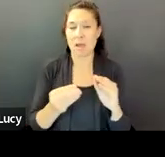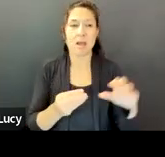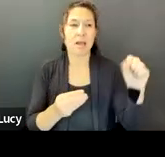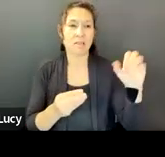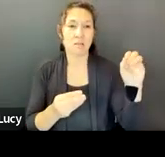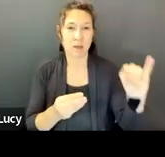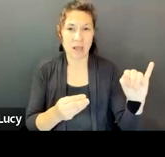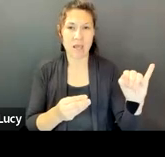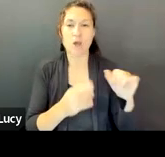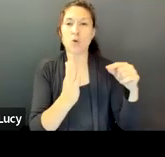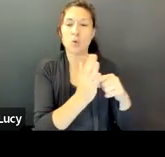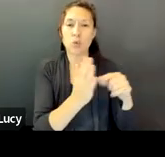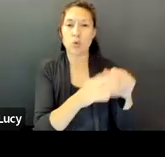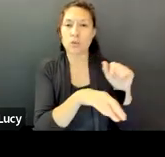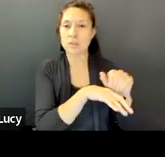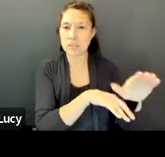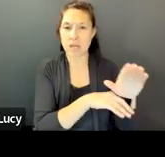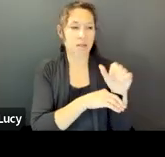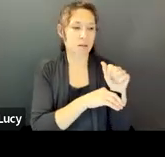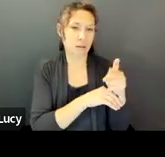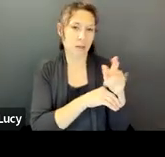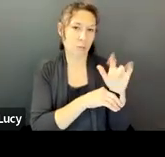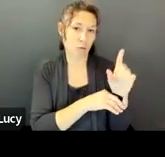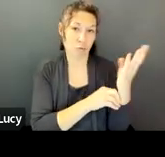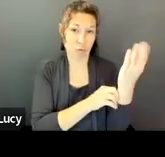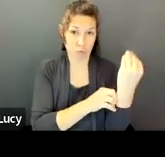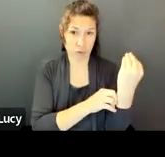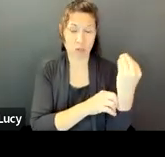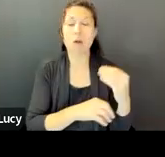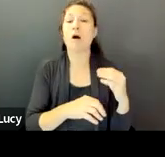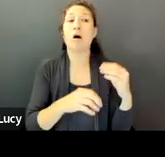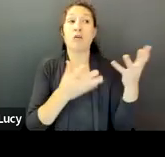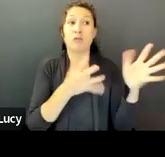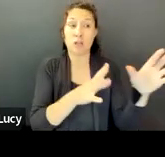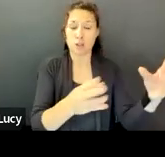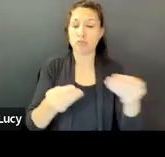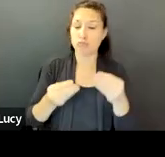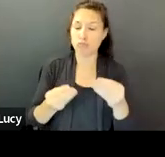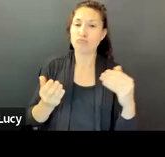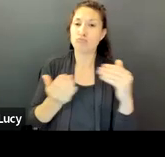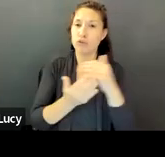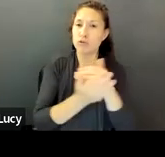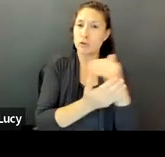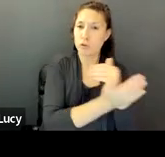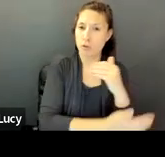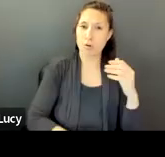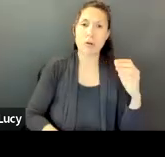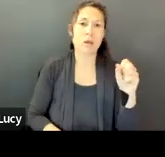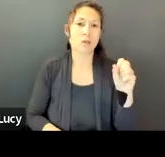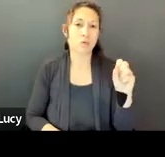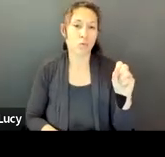MSBA on April 14th. After this deadline, the MSBA will begin their review process of all SOIs submitted